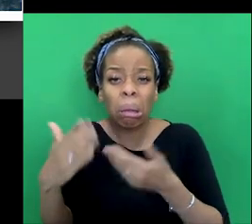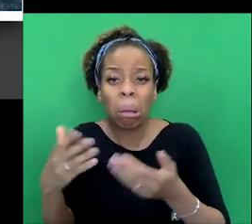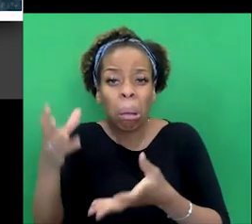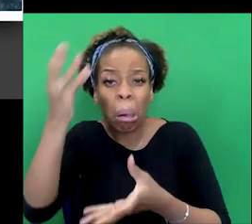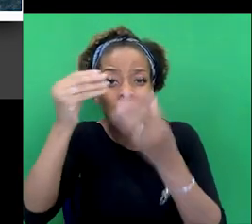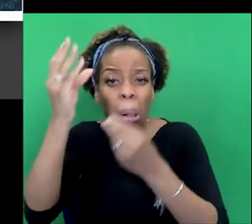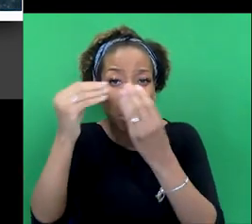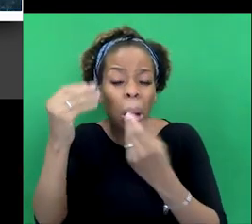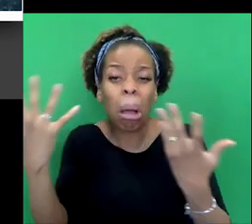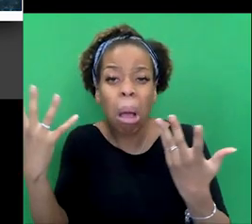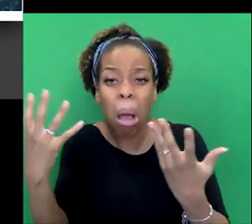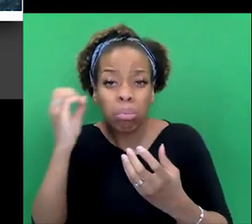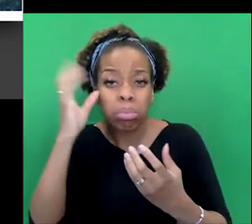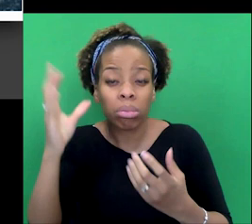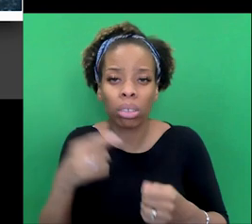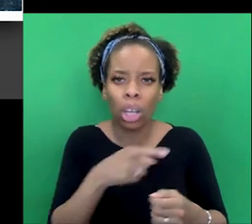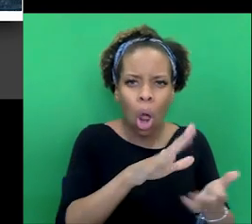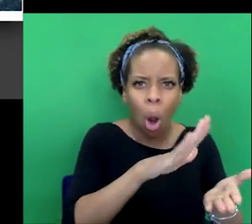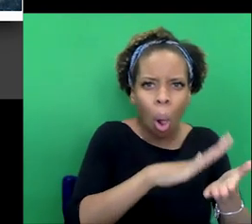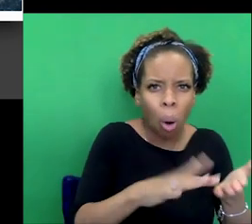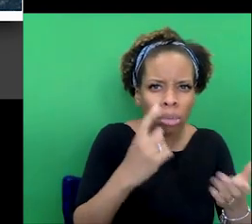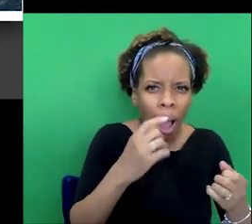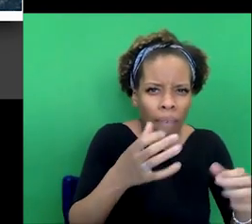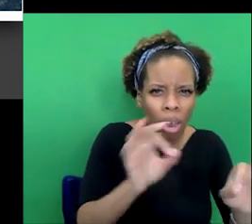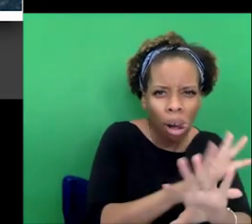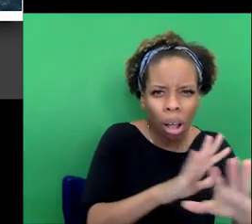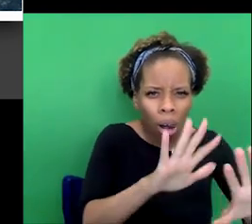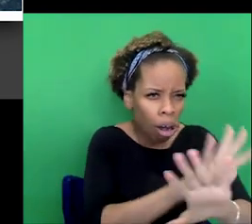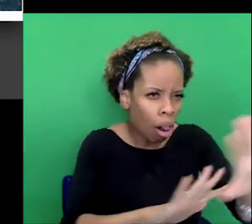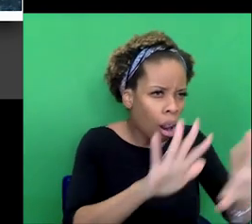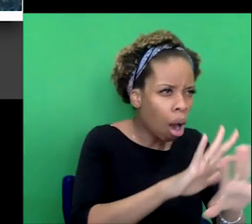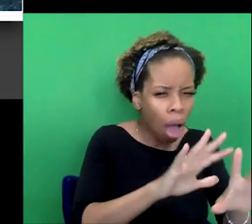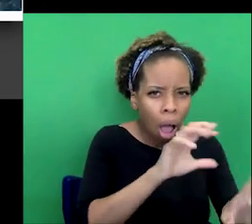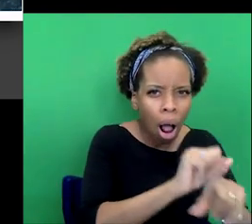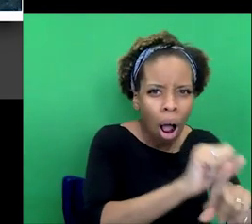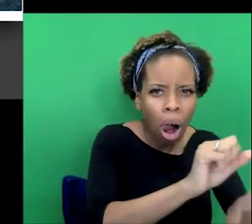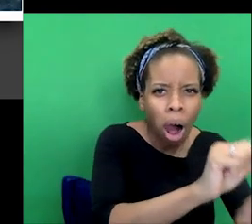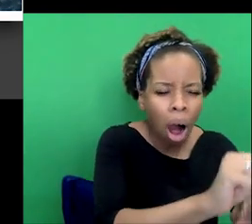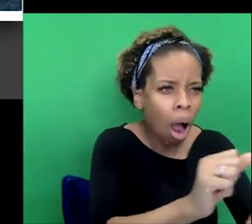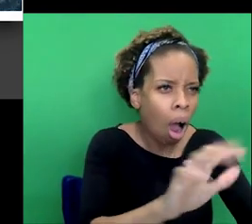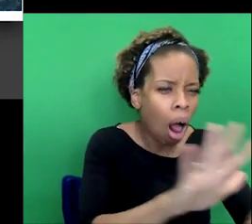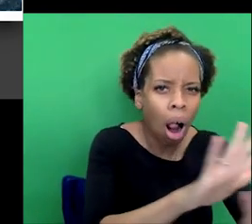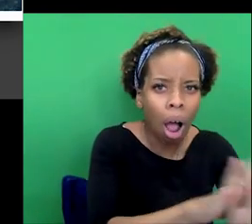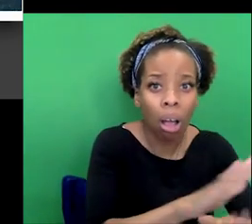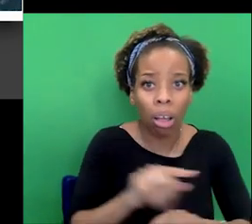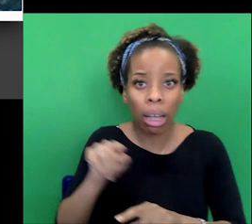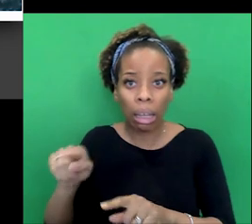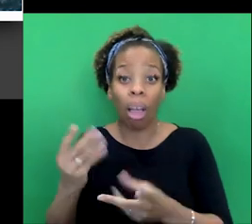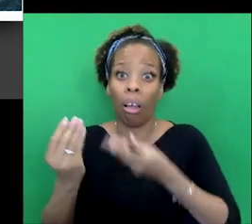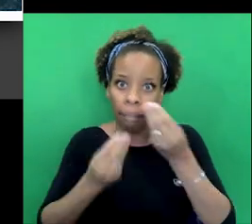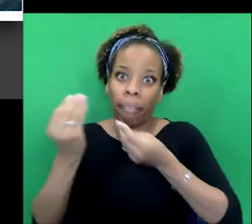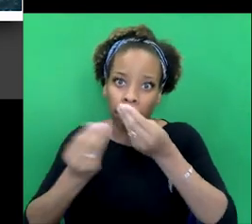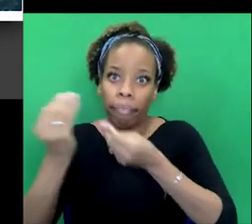Holmes works by kind of mysterious processes. Hewitt explains everything. So authors were keen to kind of